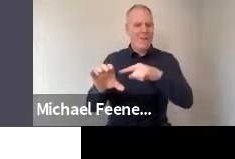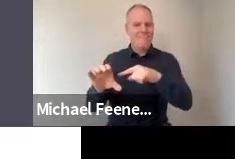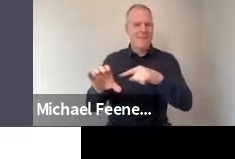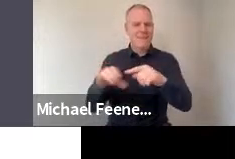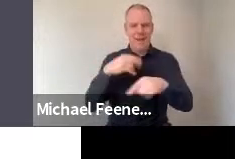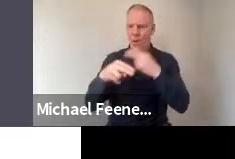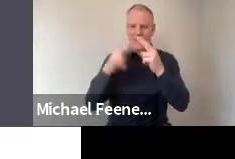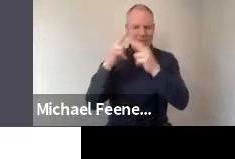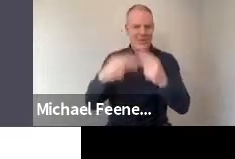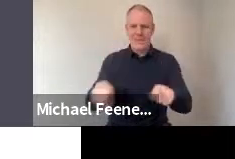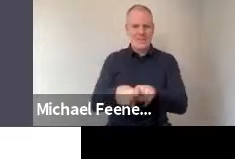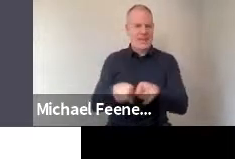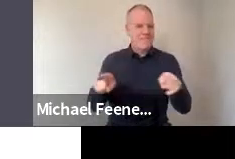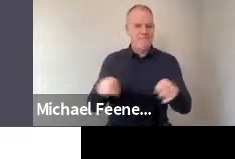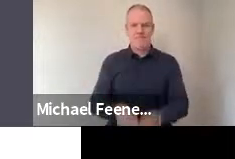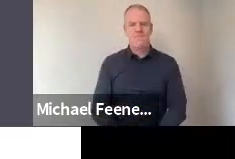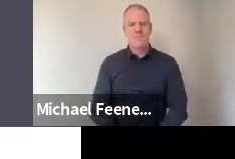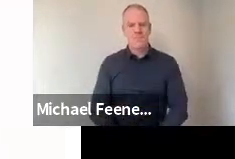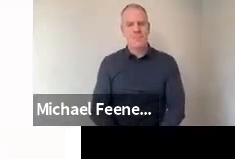internationally as well.